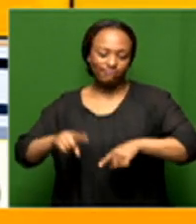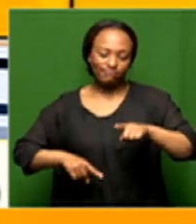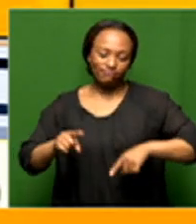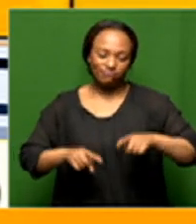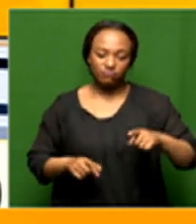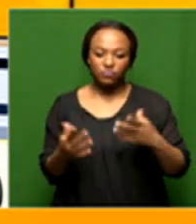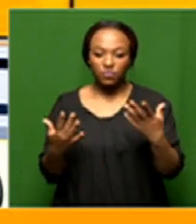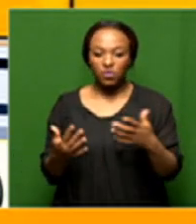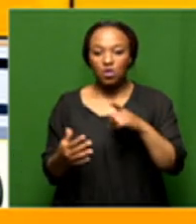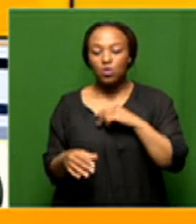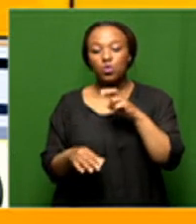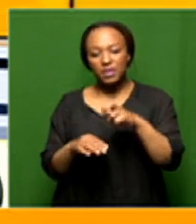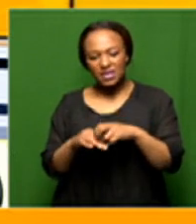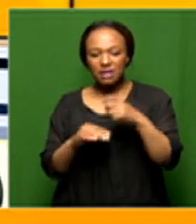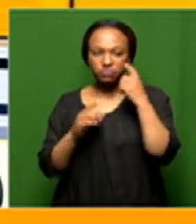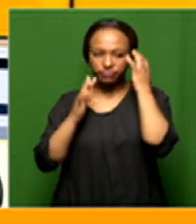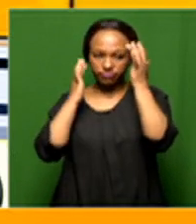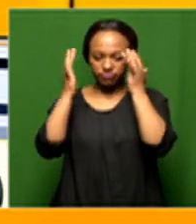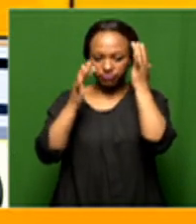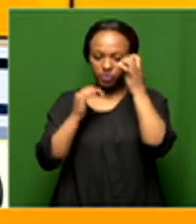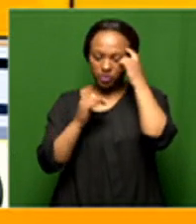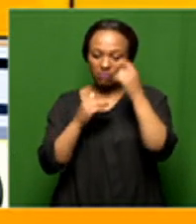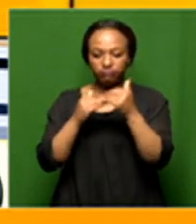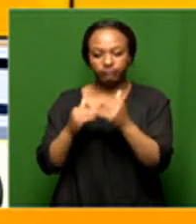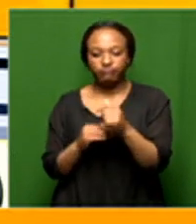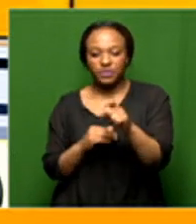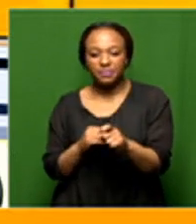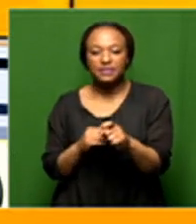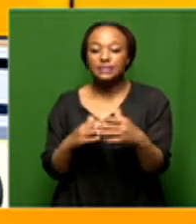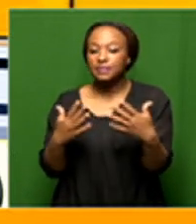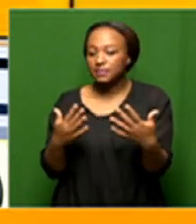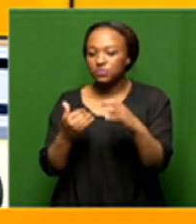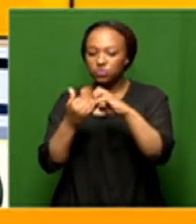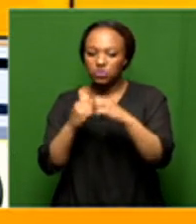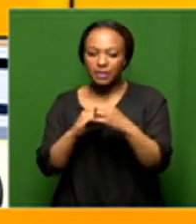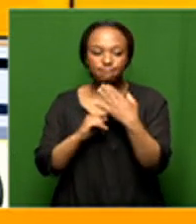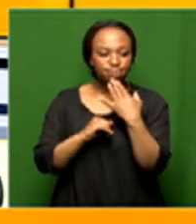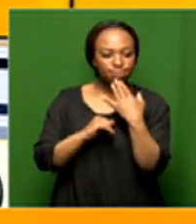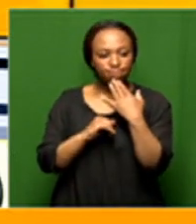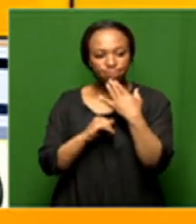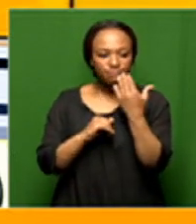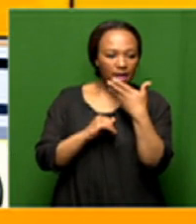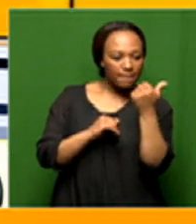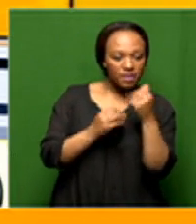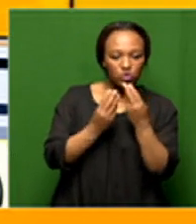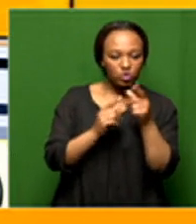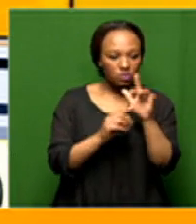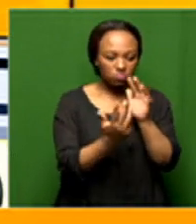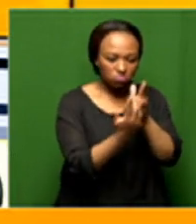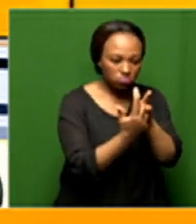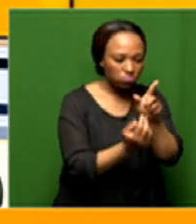at play and they need to be thought through and I suppose try and find the best solutions for everybody